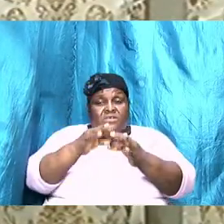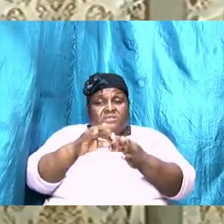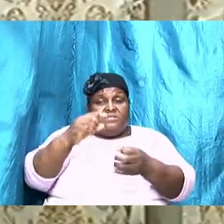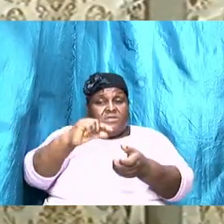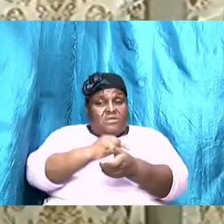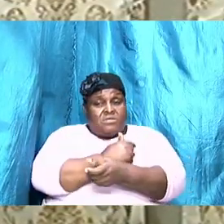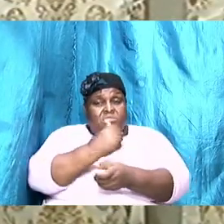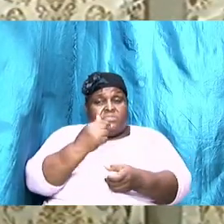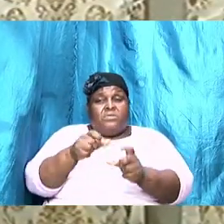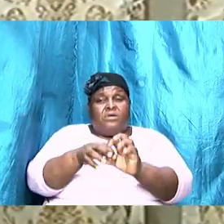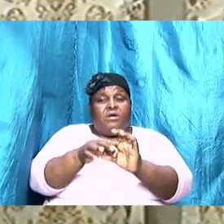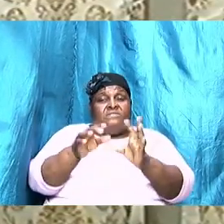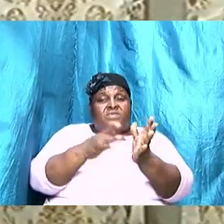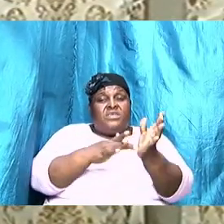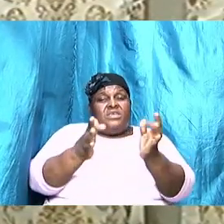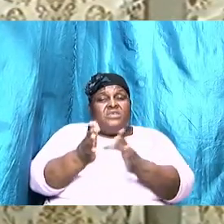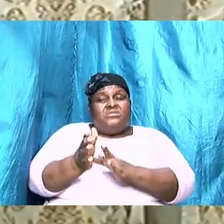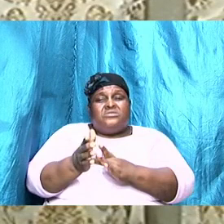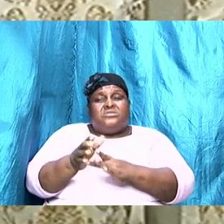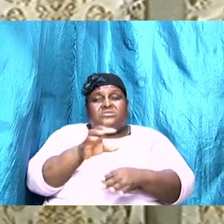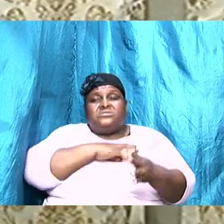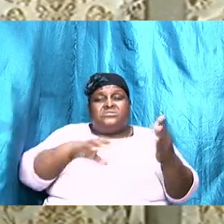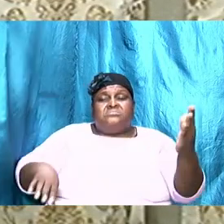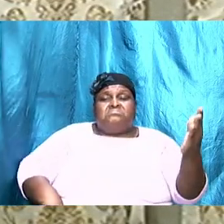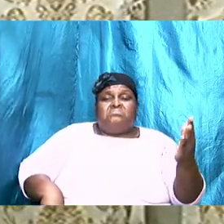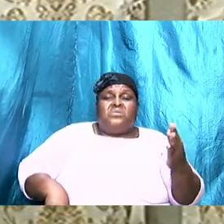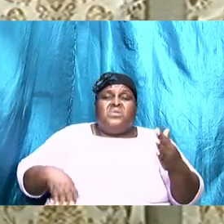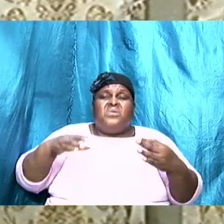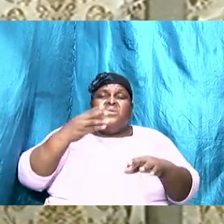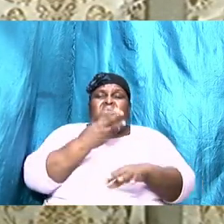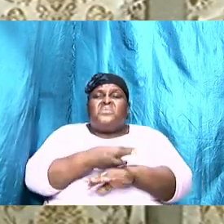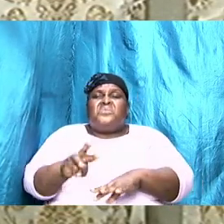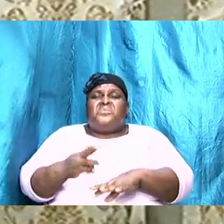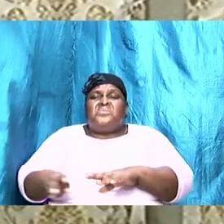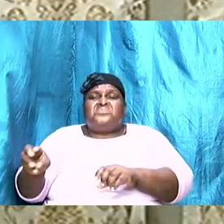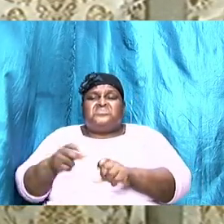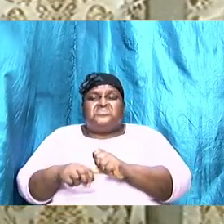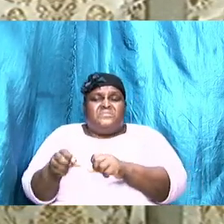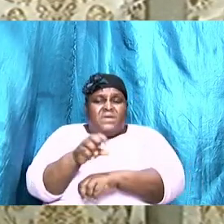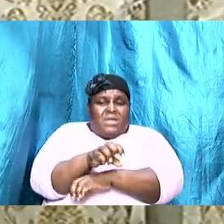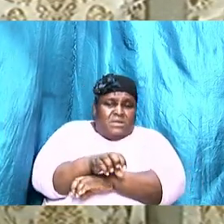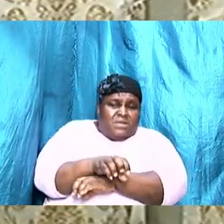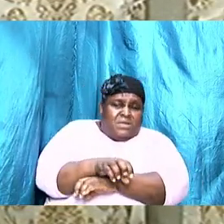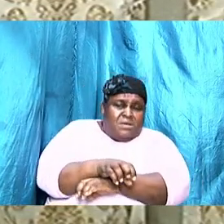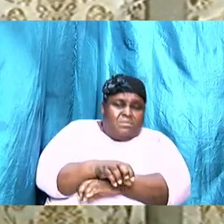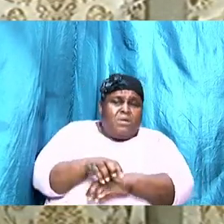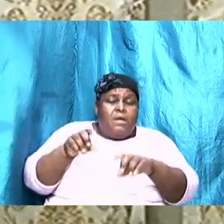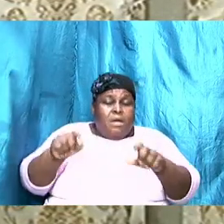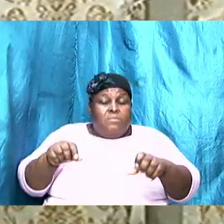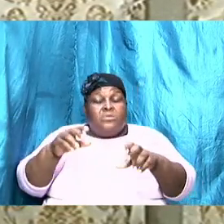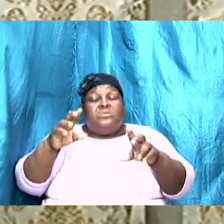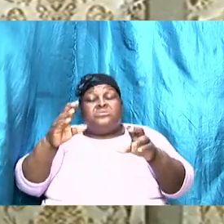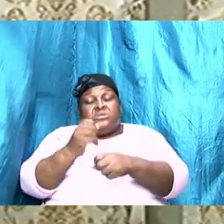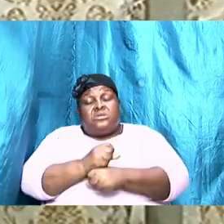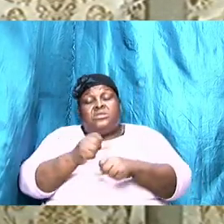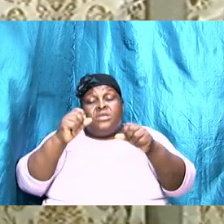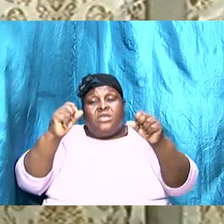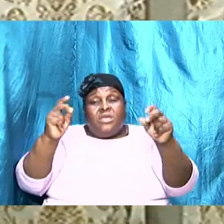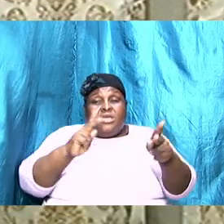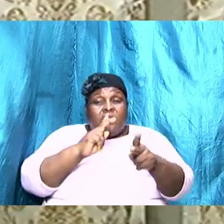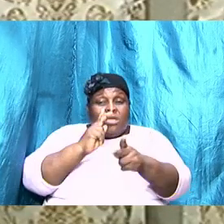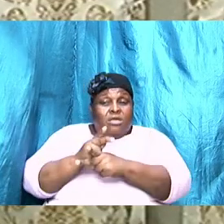worse than an infidel we must take care of our families